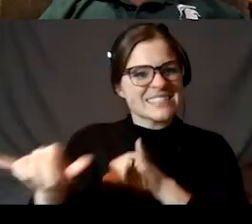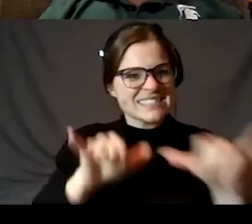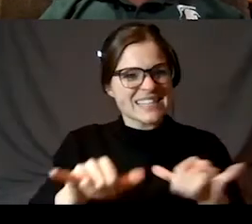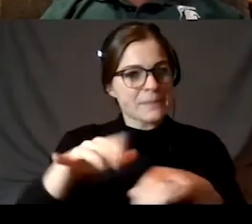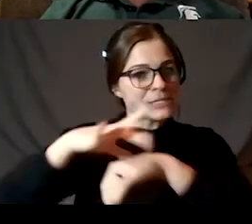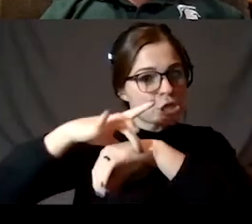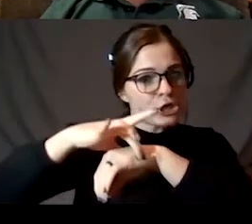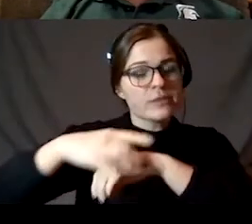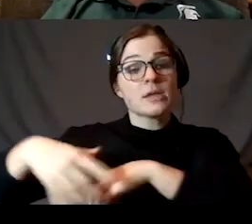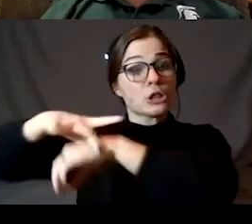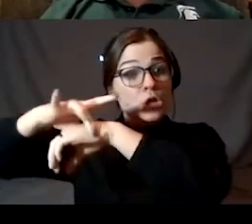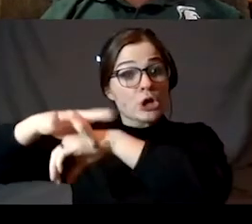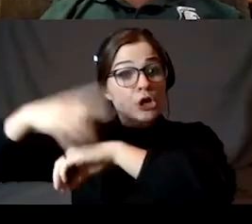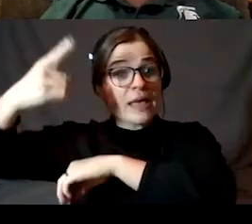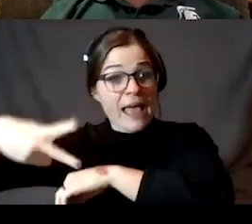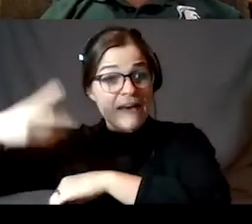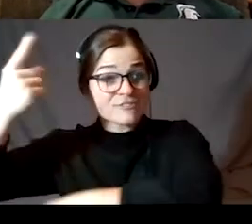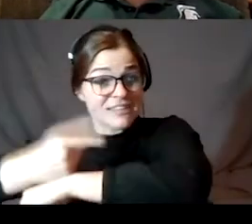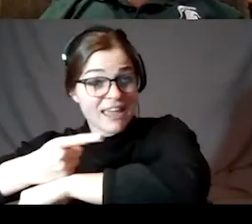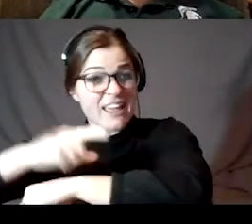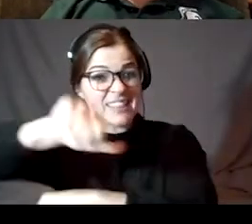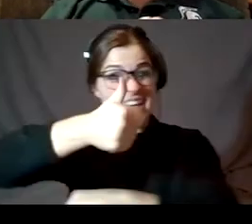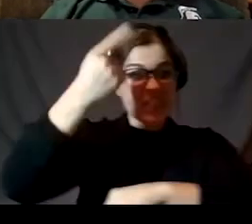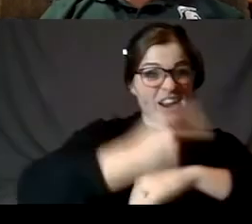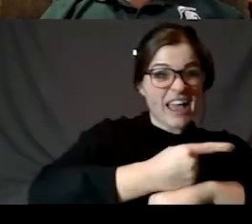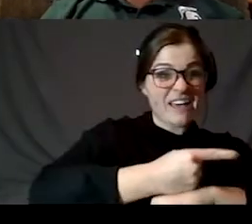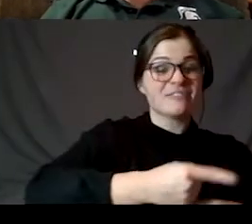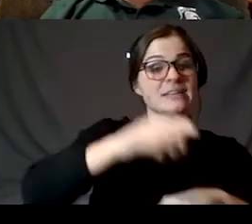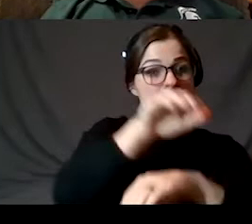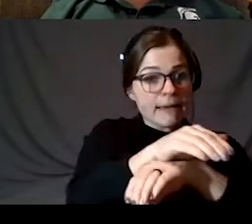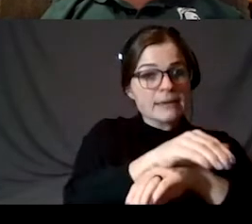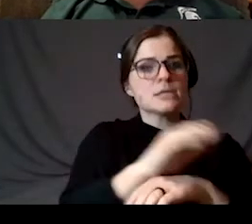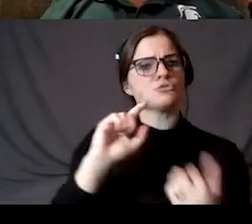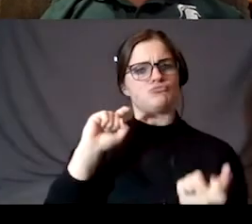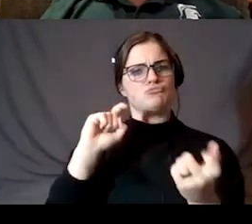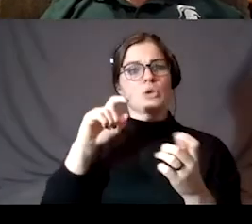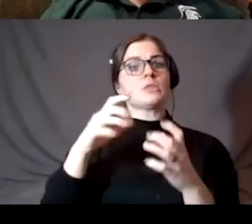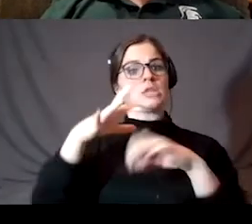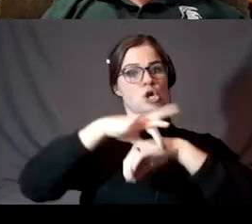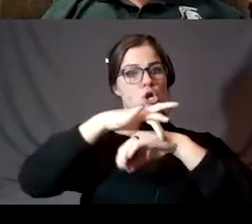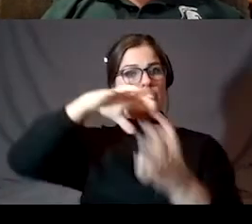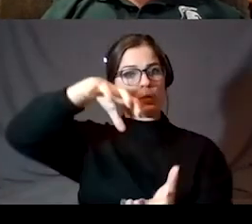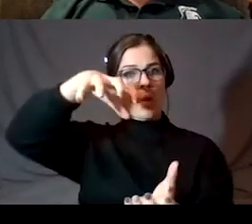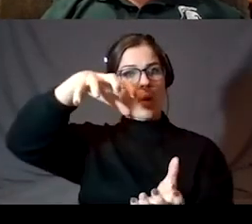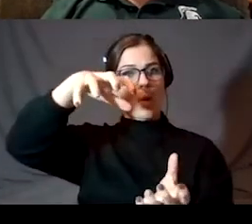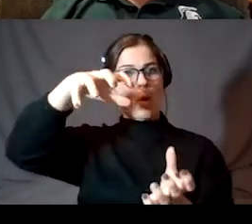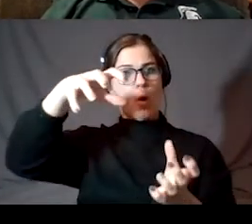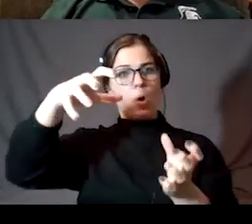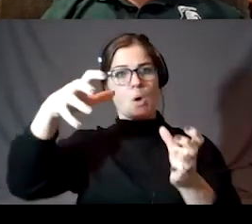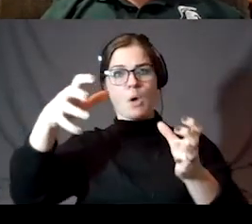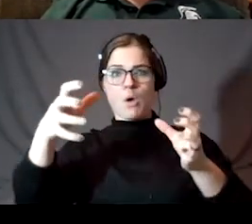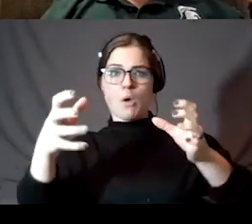has daytime and the other half has nighttime. And that changes as the earth rotates so that sometimes it's morning